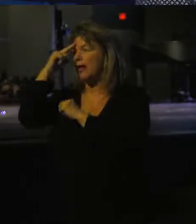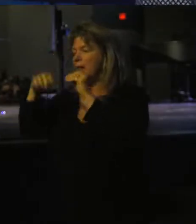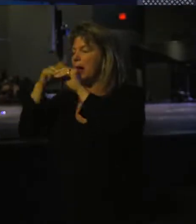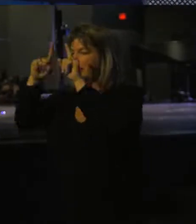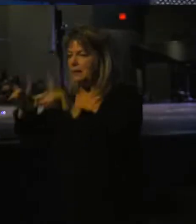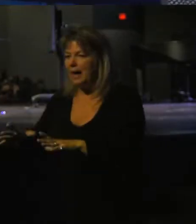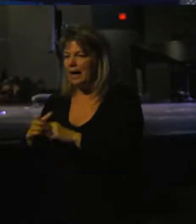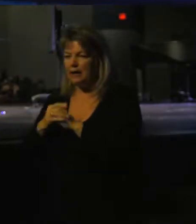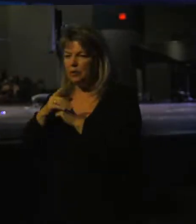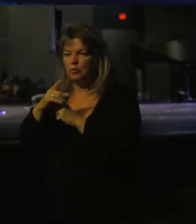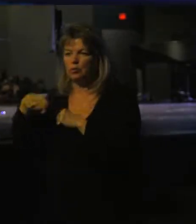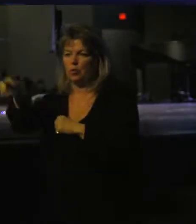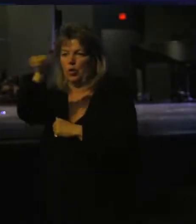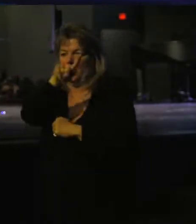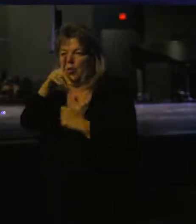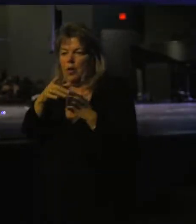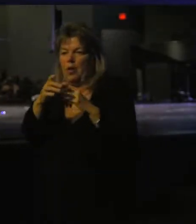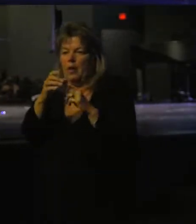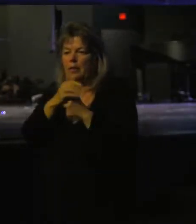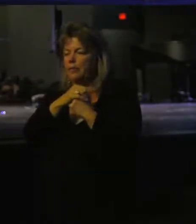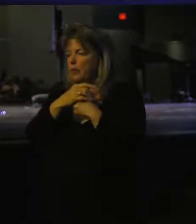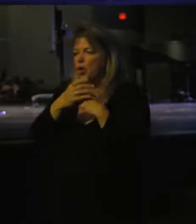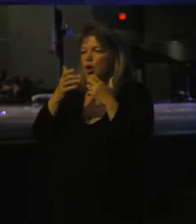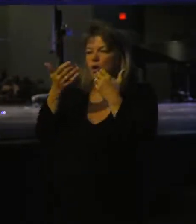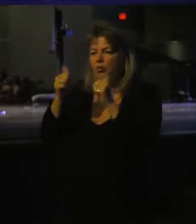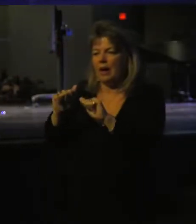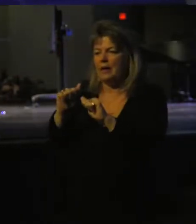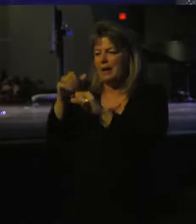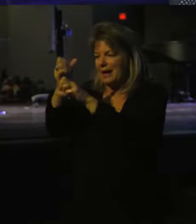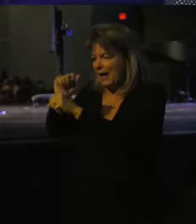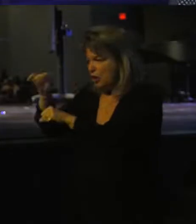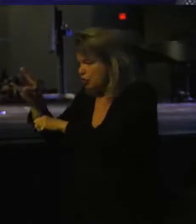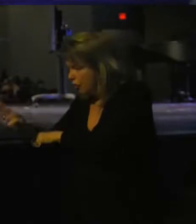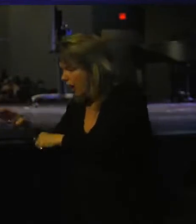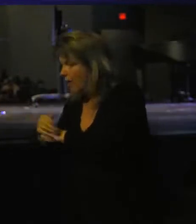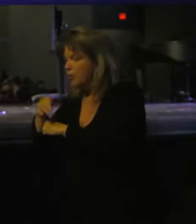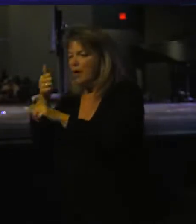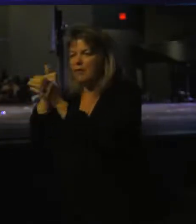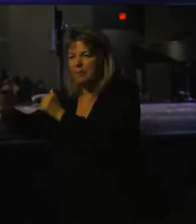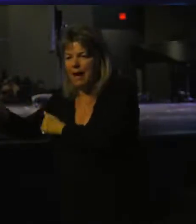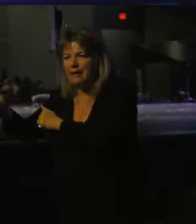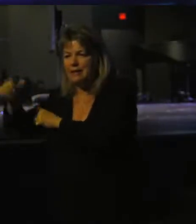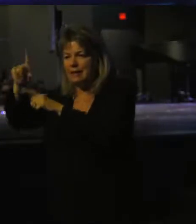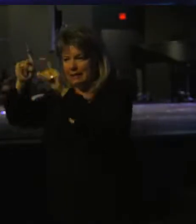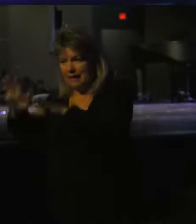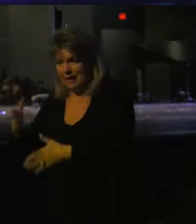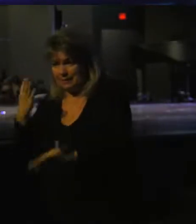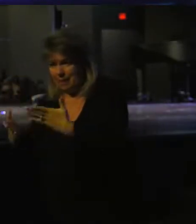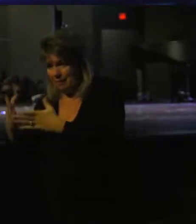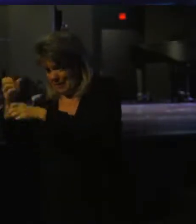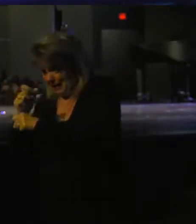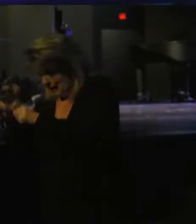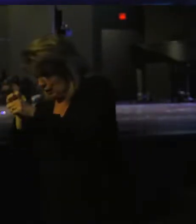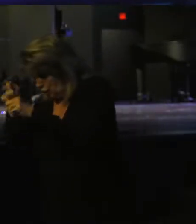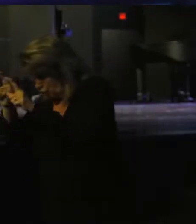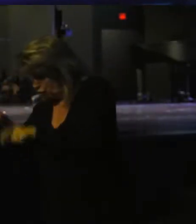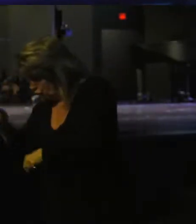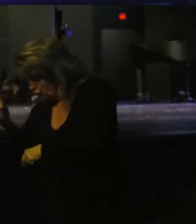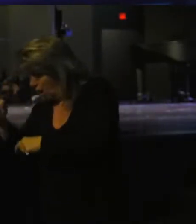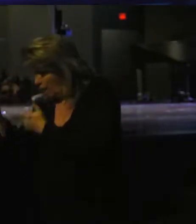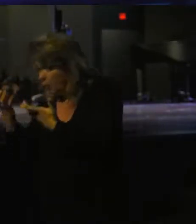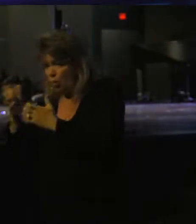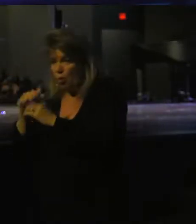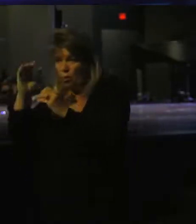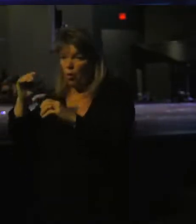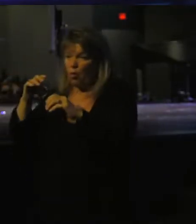about a test when you maybe are trying to get a certain job, you have to pass a test, and maybe in order to get a certain job you want, a